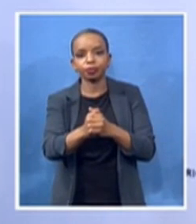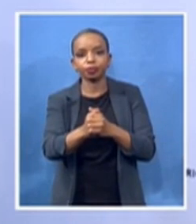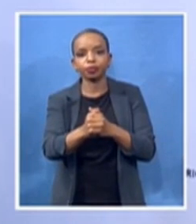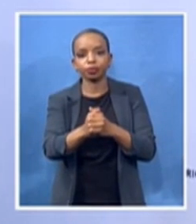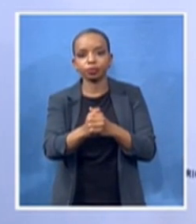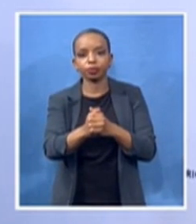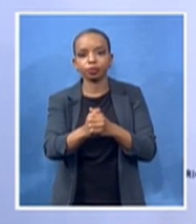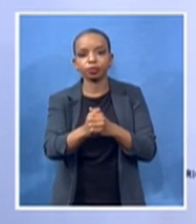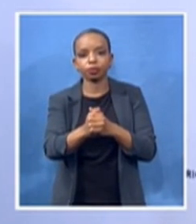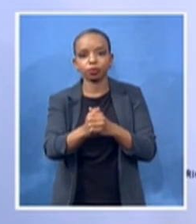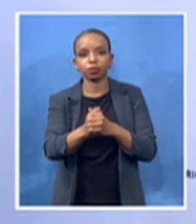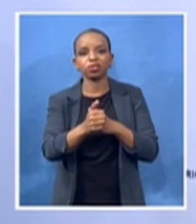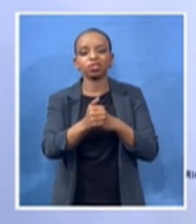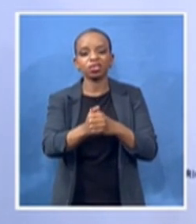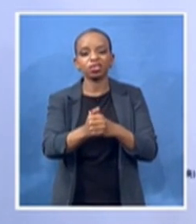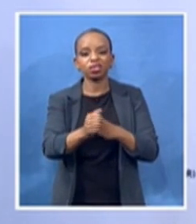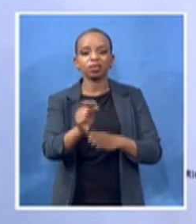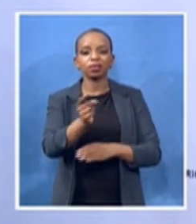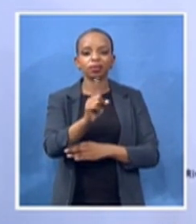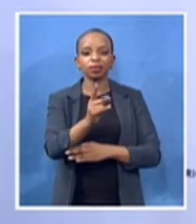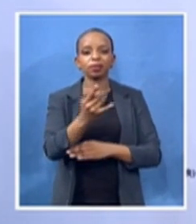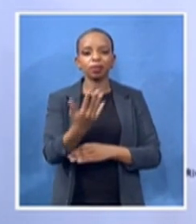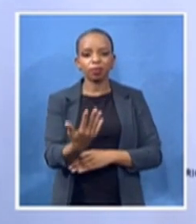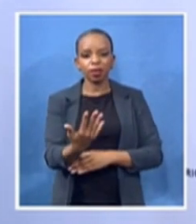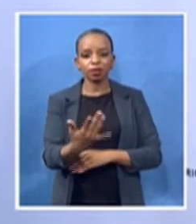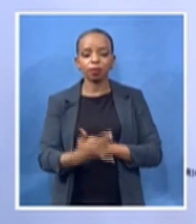ANC has had before.